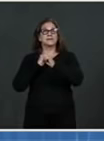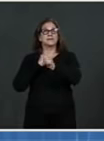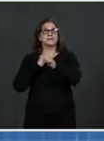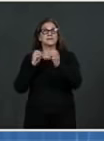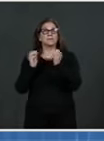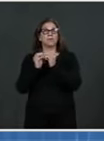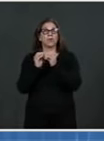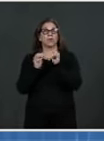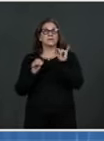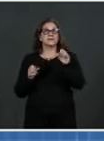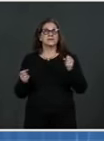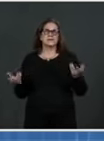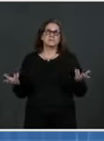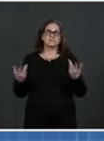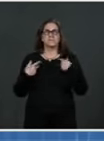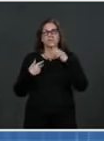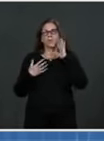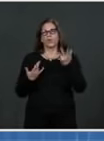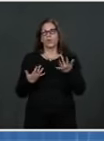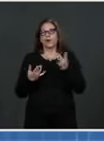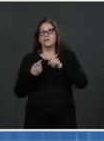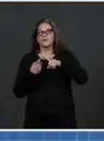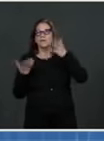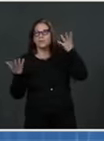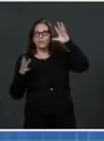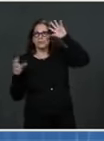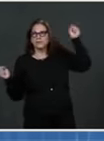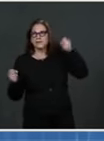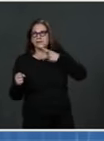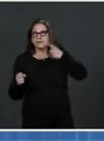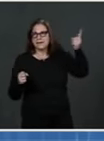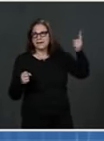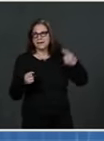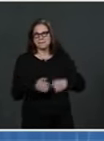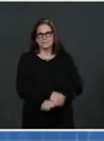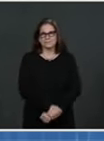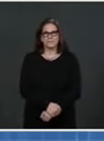We have time for one more question. We'll go to Shannon Flirth with MedPage today.